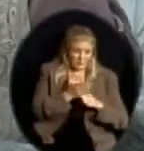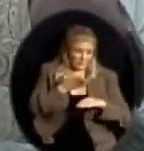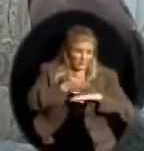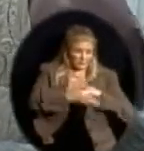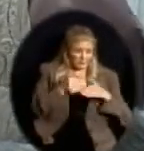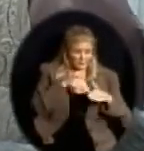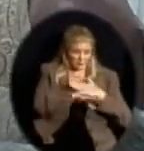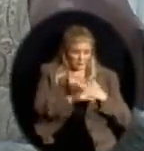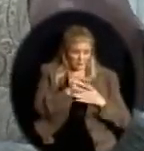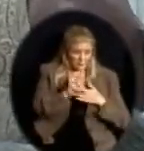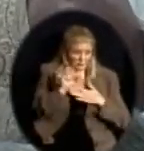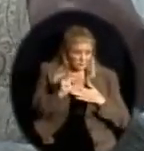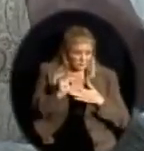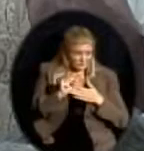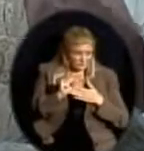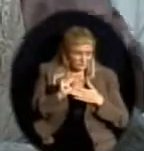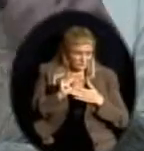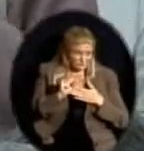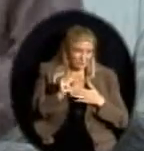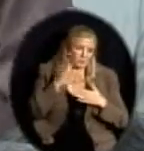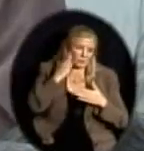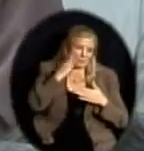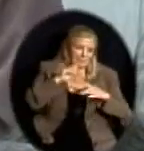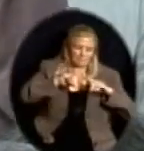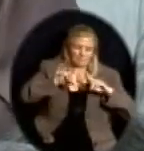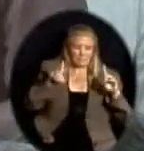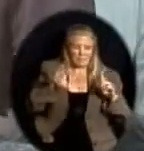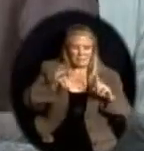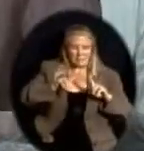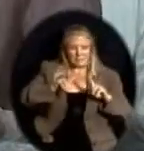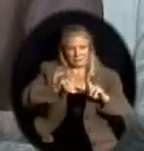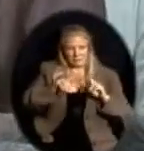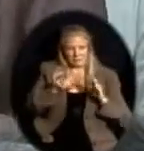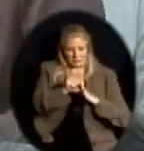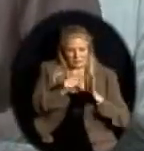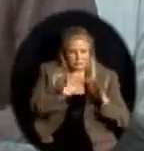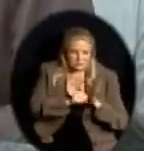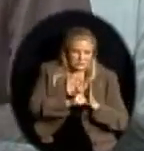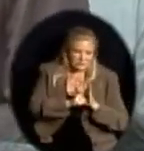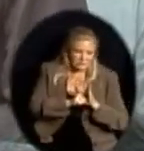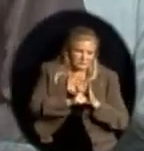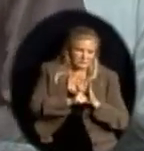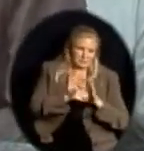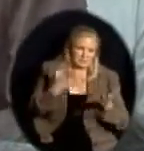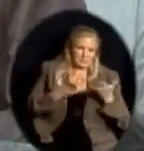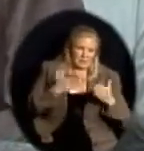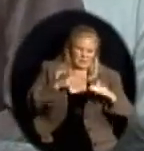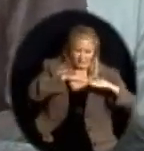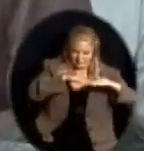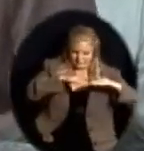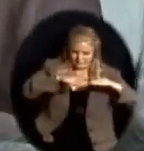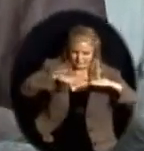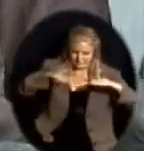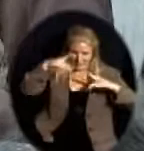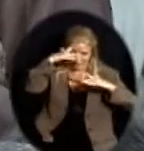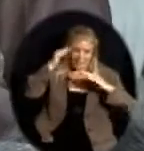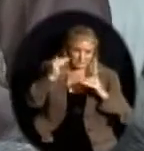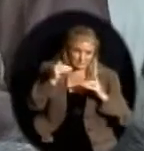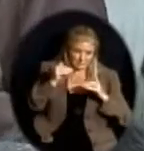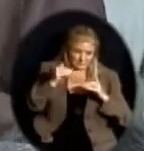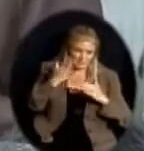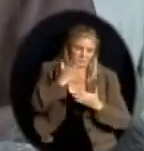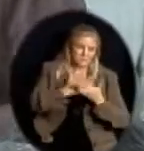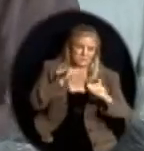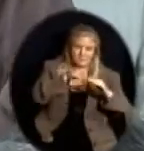decided to go fairly flat lined with their expectation, then jump at the end. Some people indicating that they're waiting for a change in the law, and they'll just